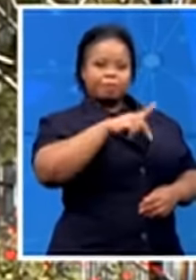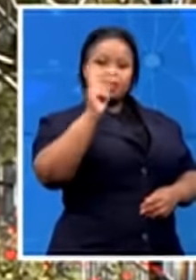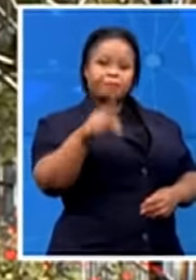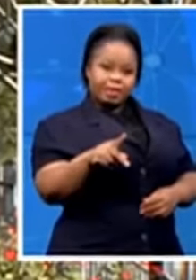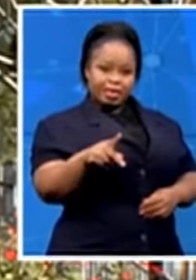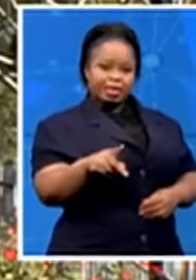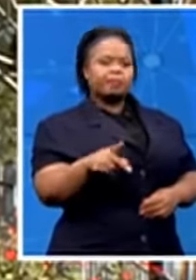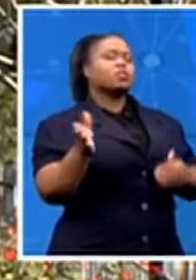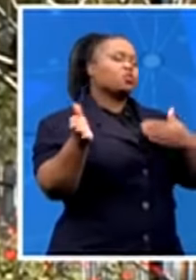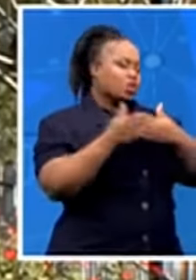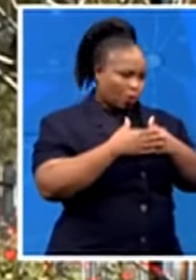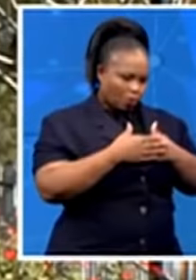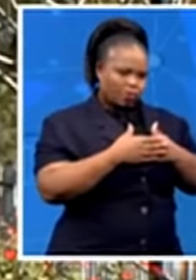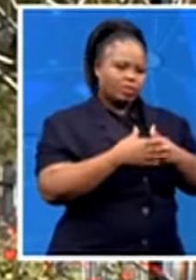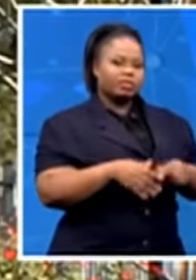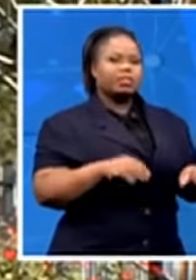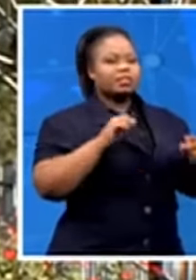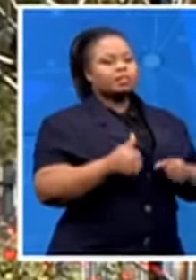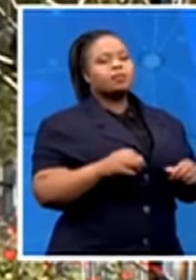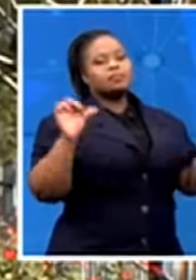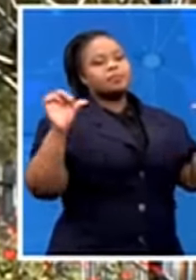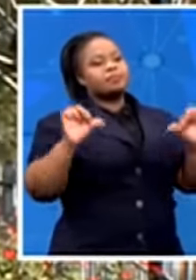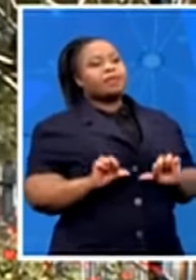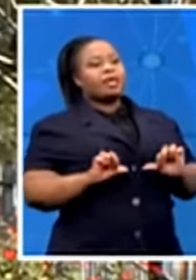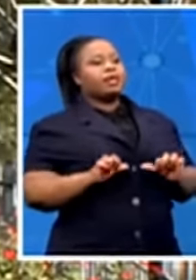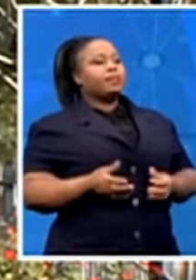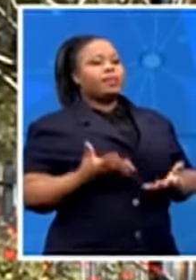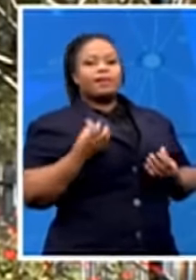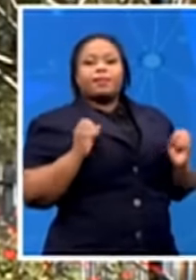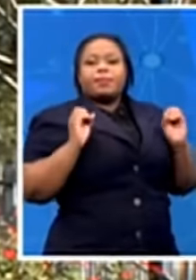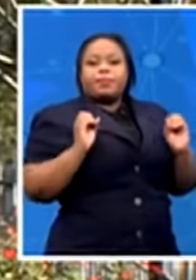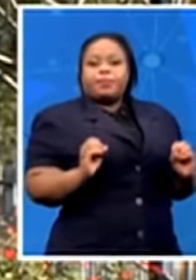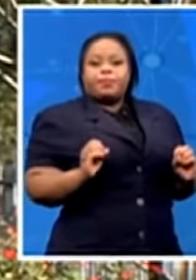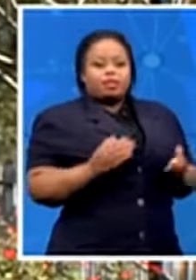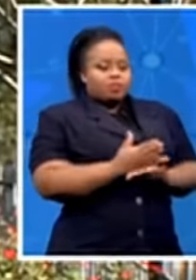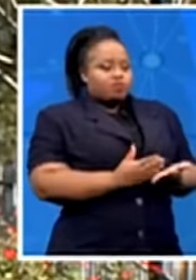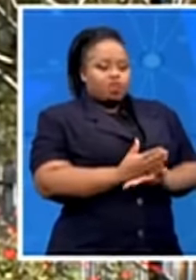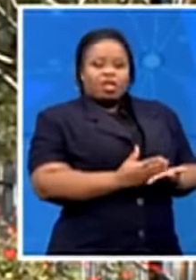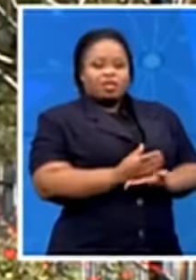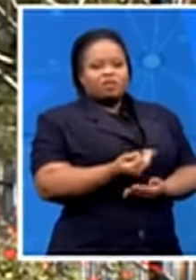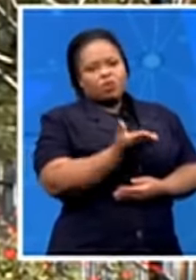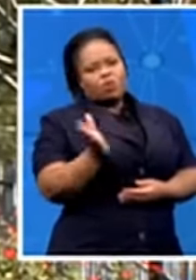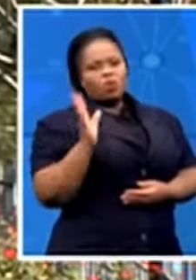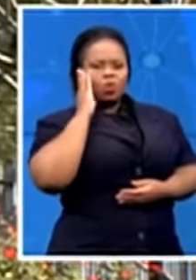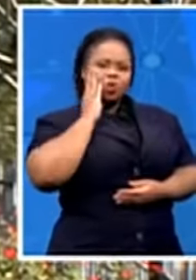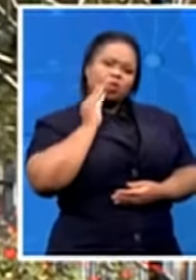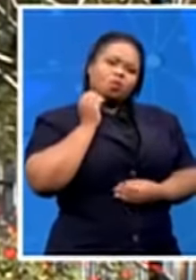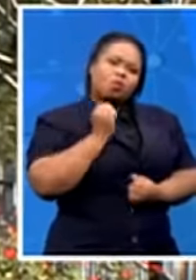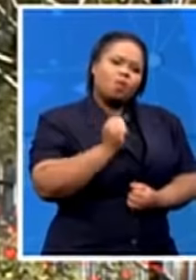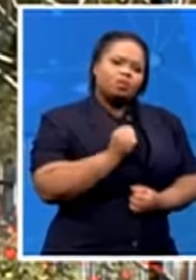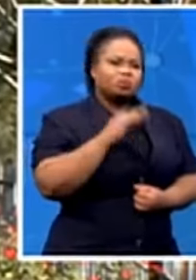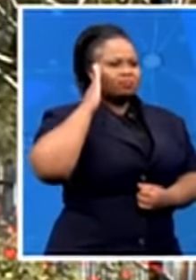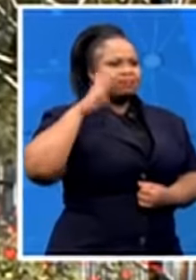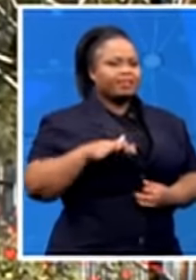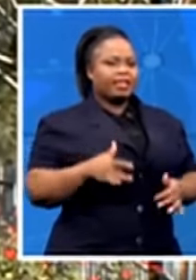Then I came back without any bread for our residents. So fortunately, there was a van